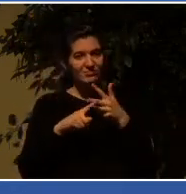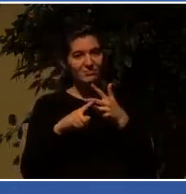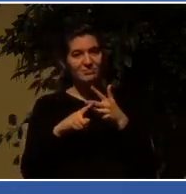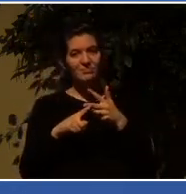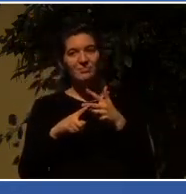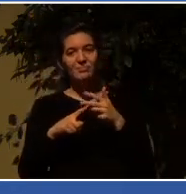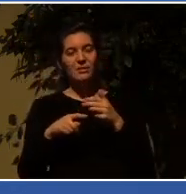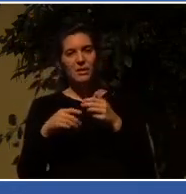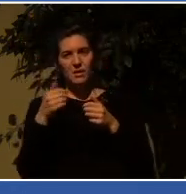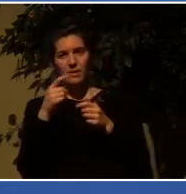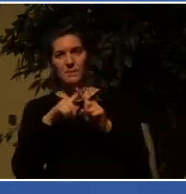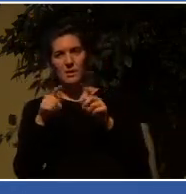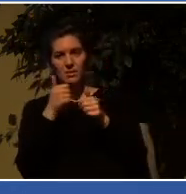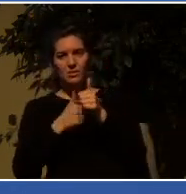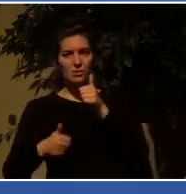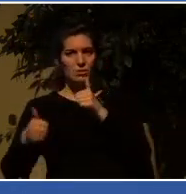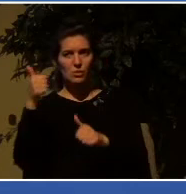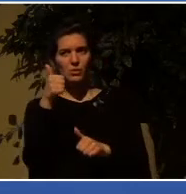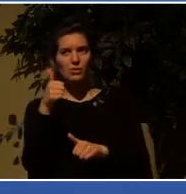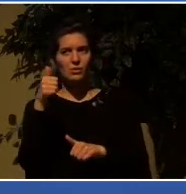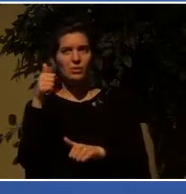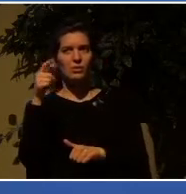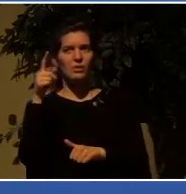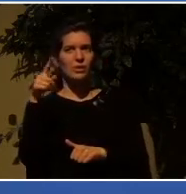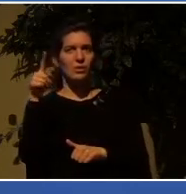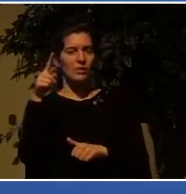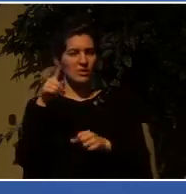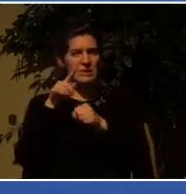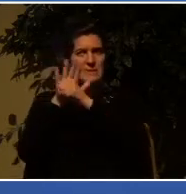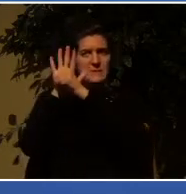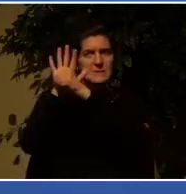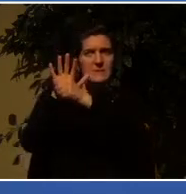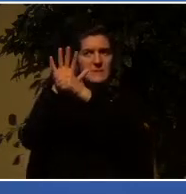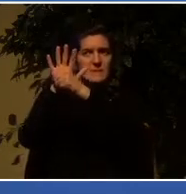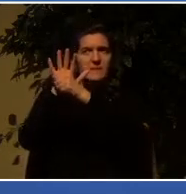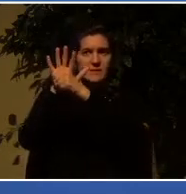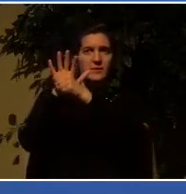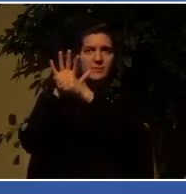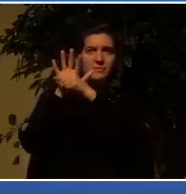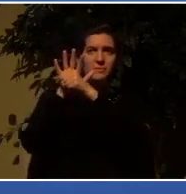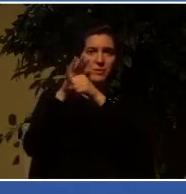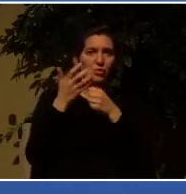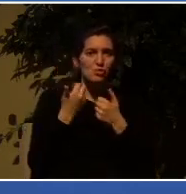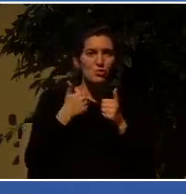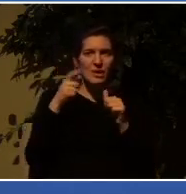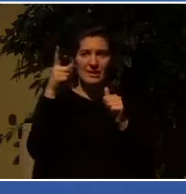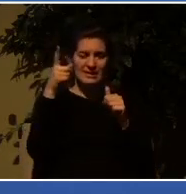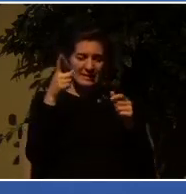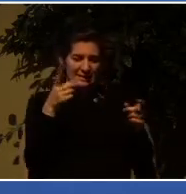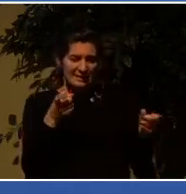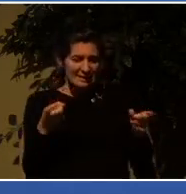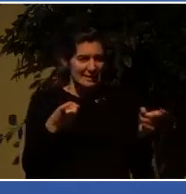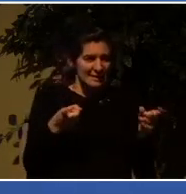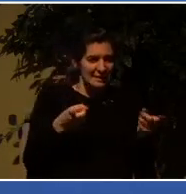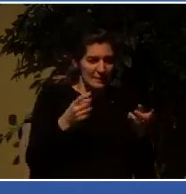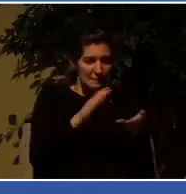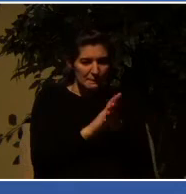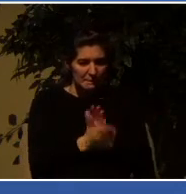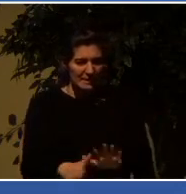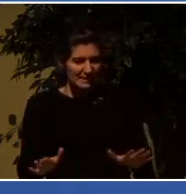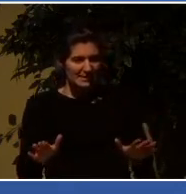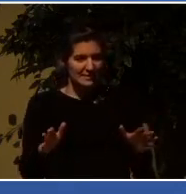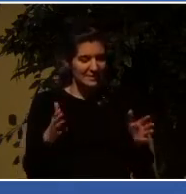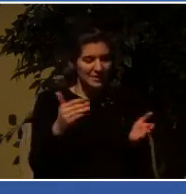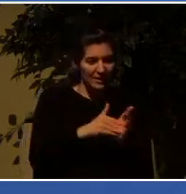magistrates are under an incredible pressure to restore peace to this city. And with a background of